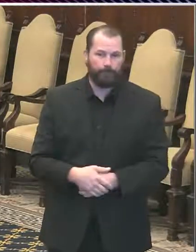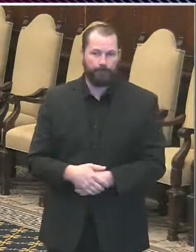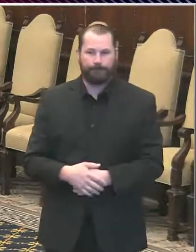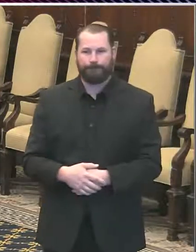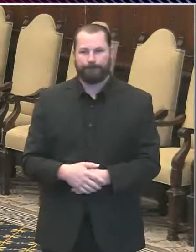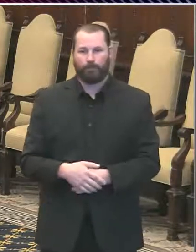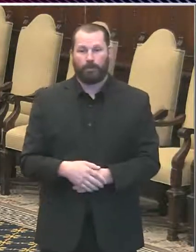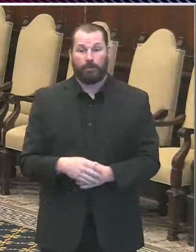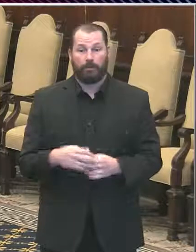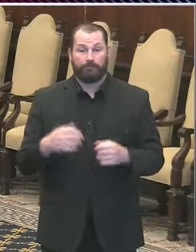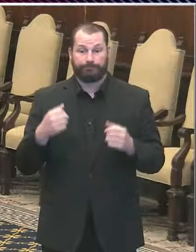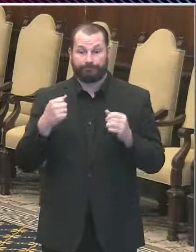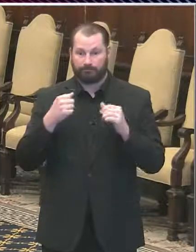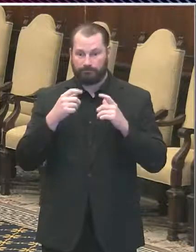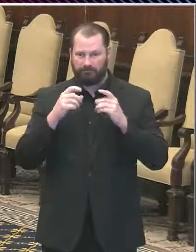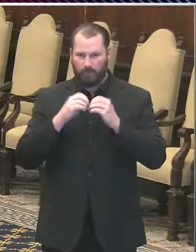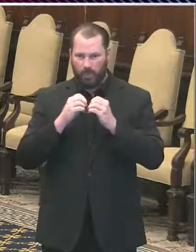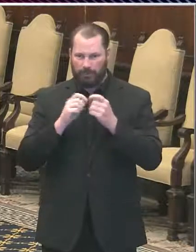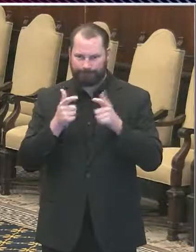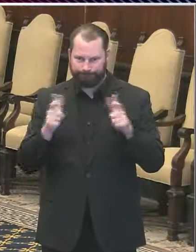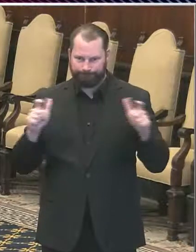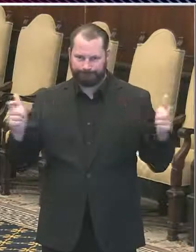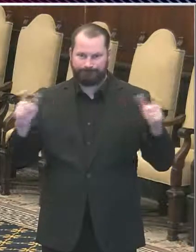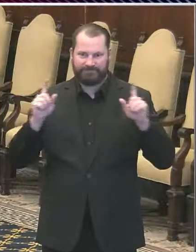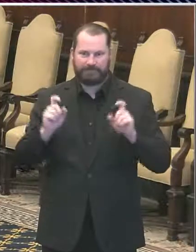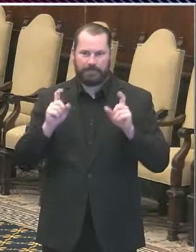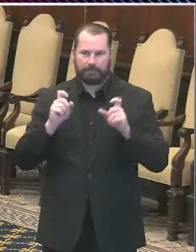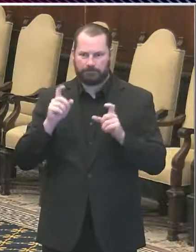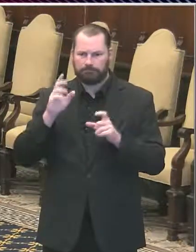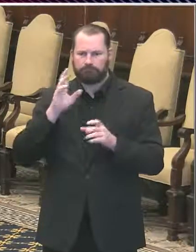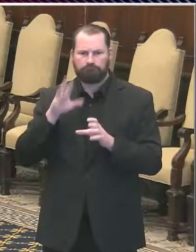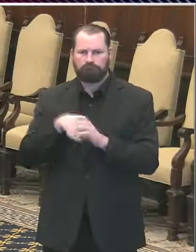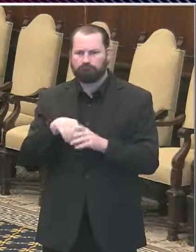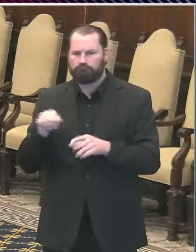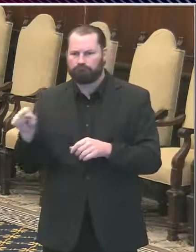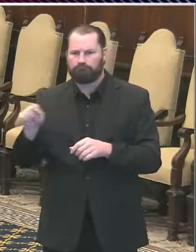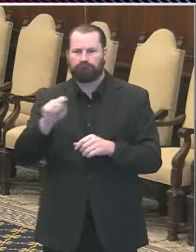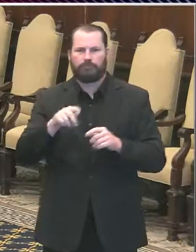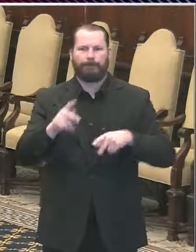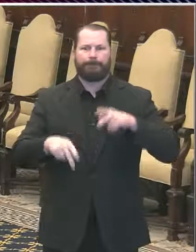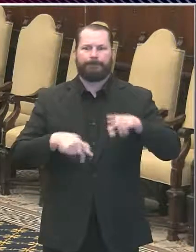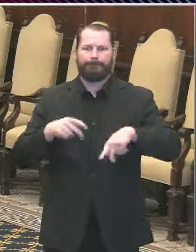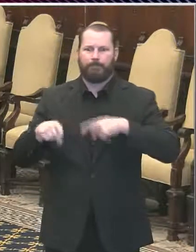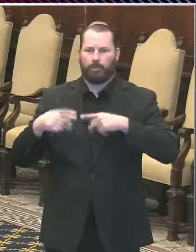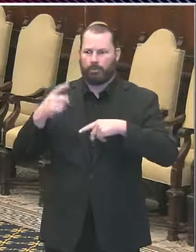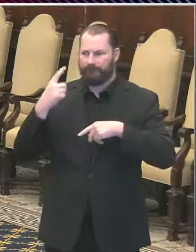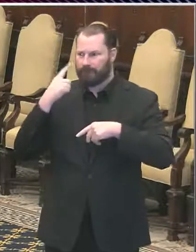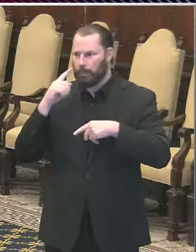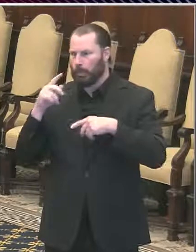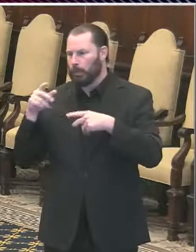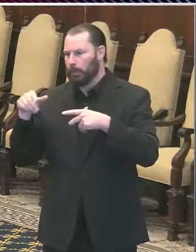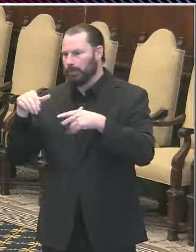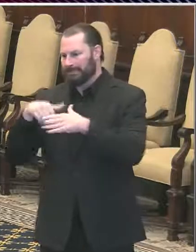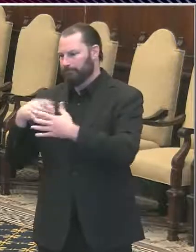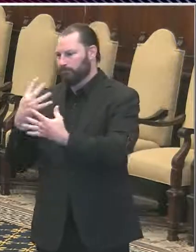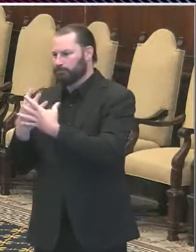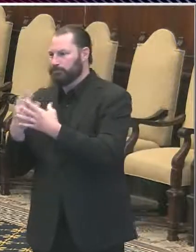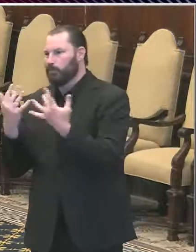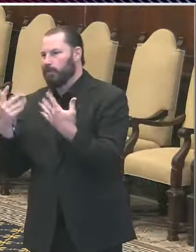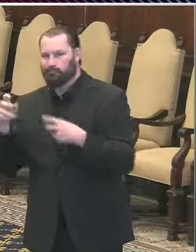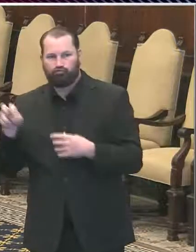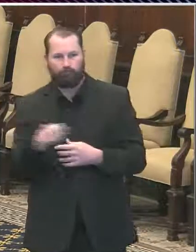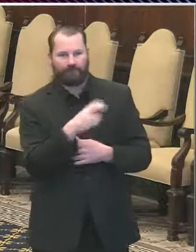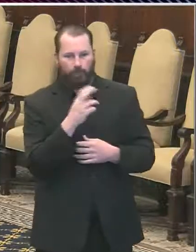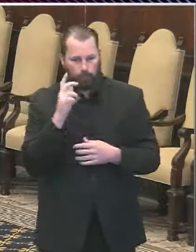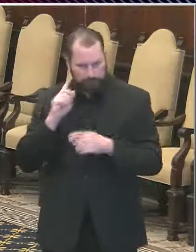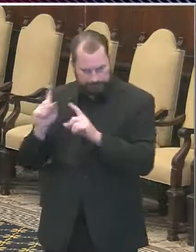Expanded testing will also include people who are pending transfer to a different correctional facility. These individuals will be tested for COVID